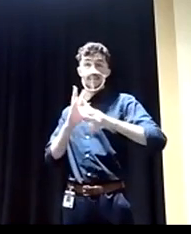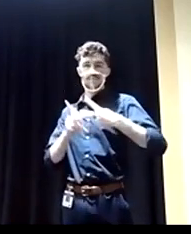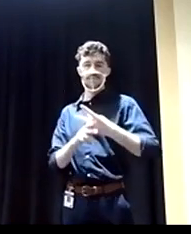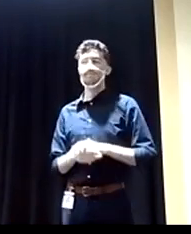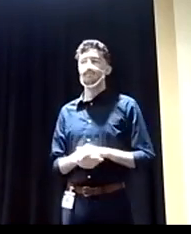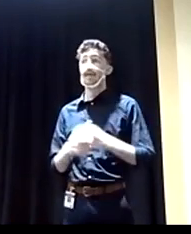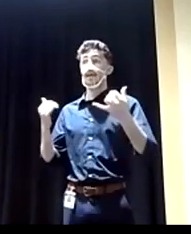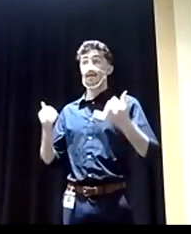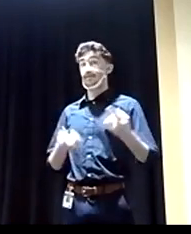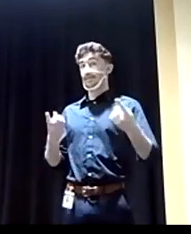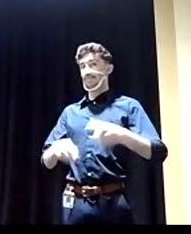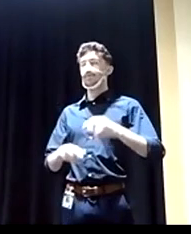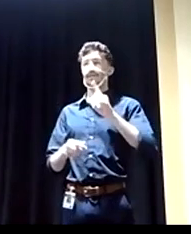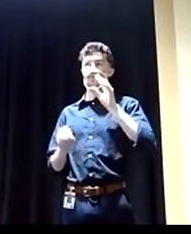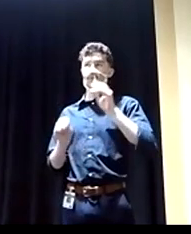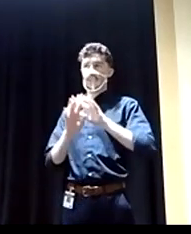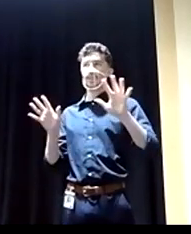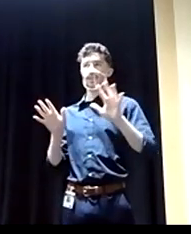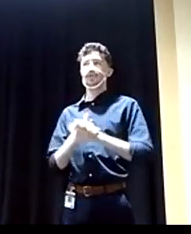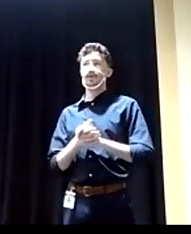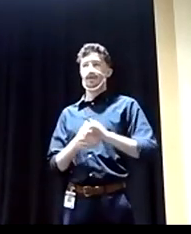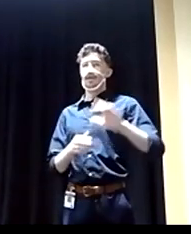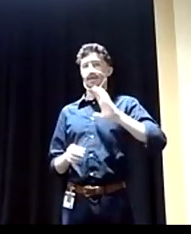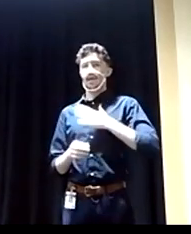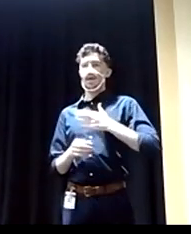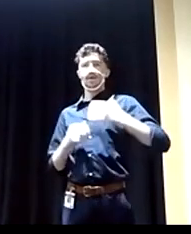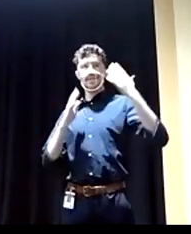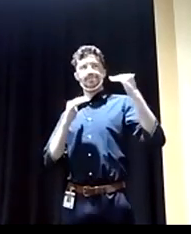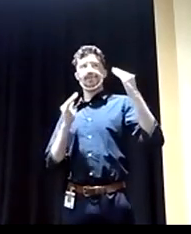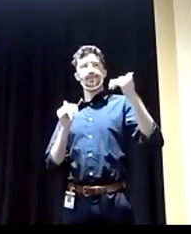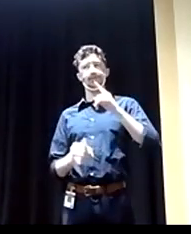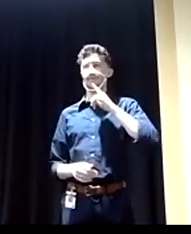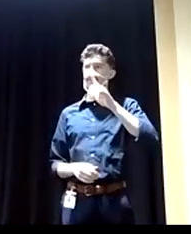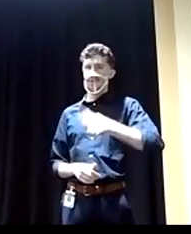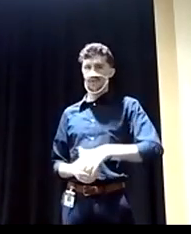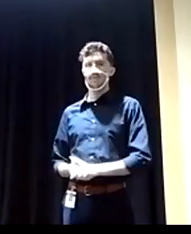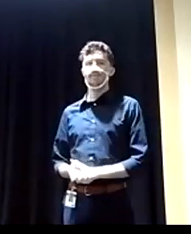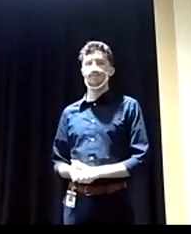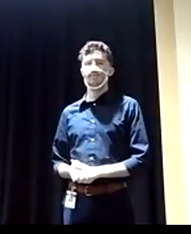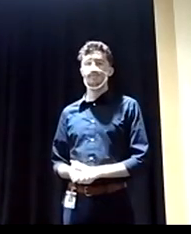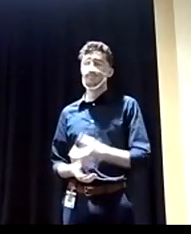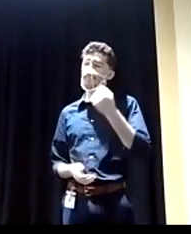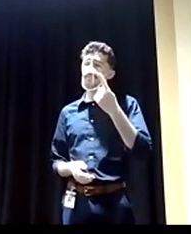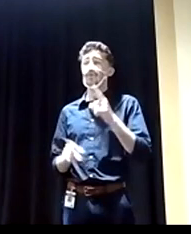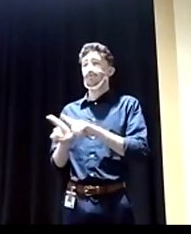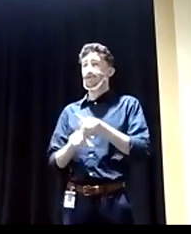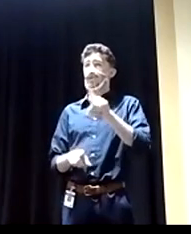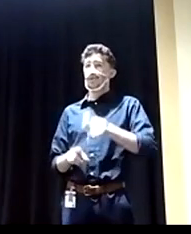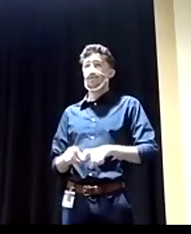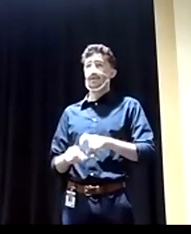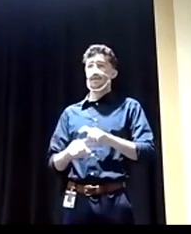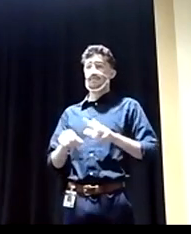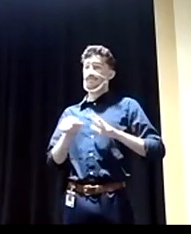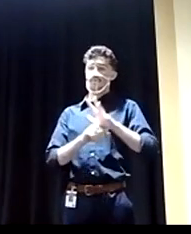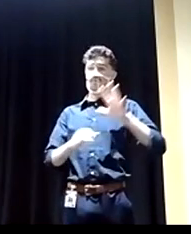where it's crystal clear the threshold is too low. But what we also need is comprehensive immigration reform.